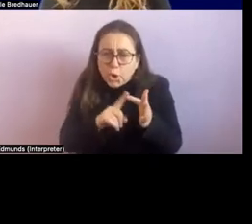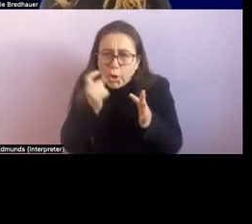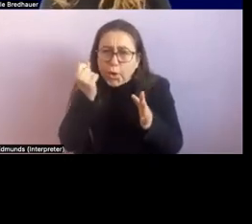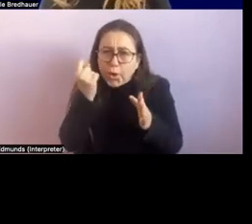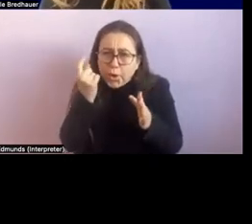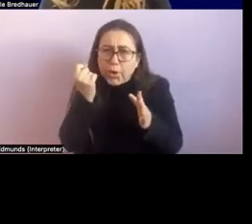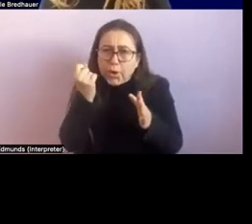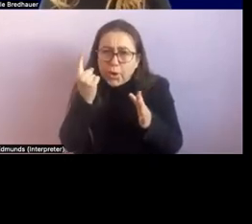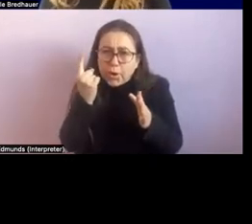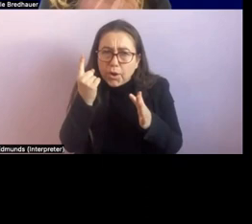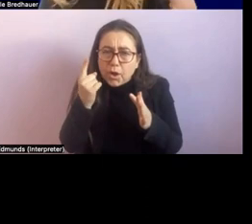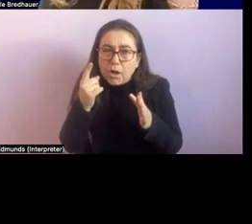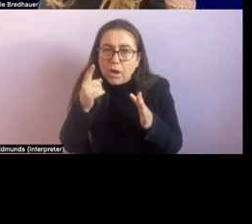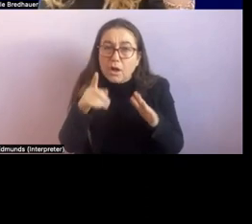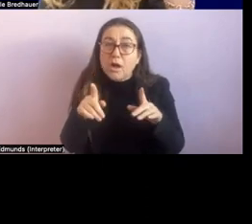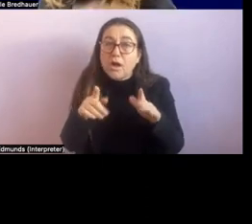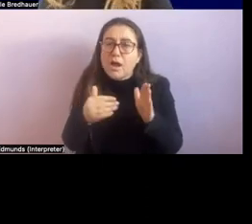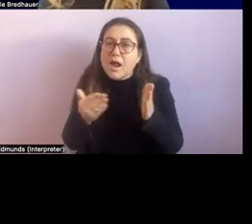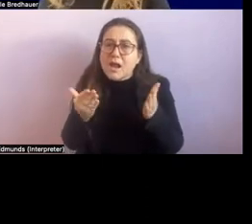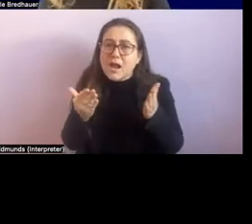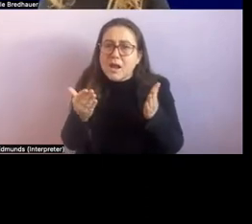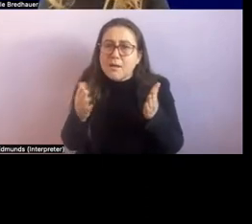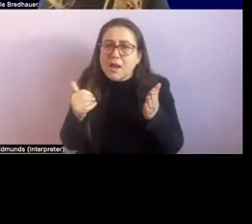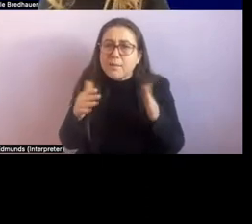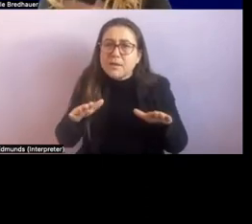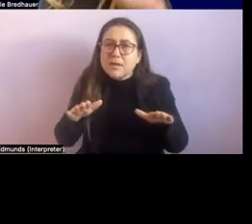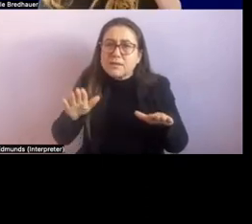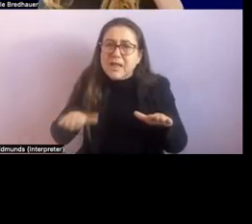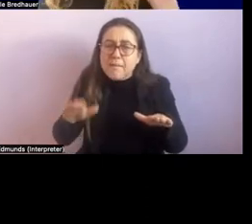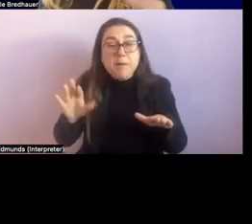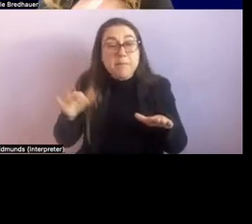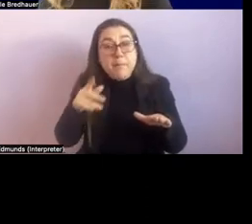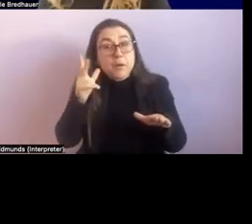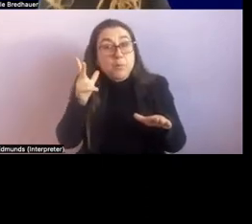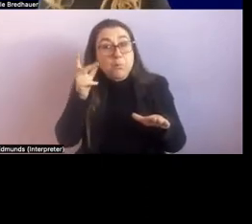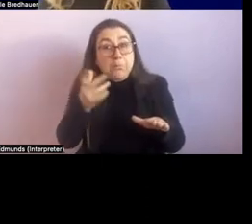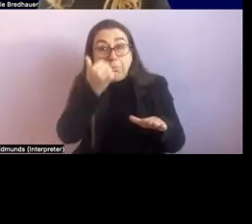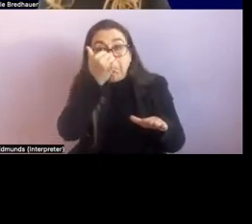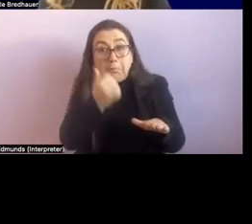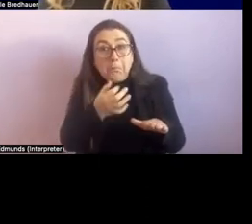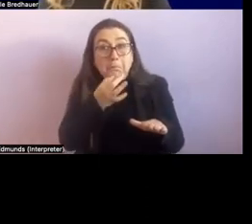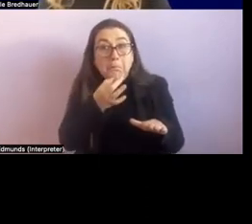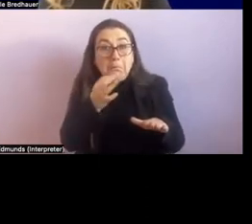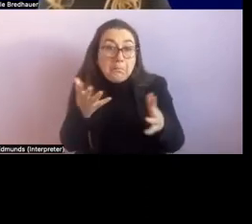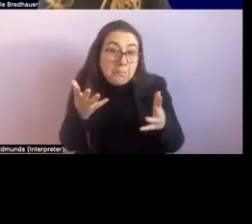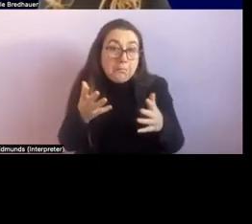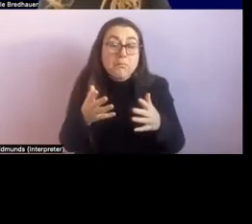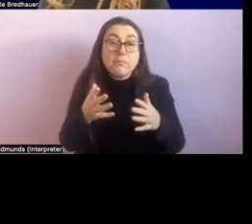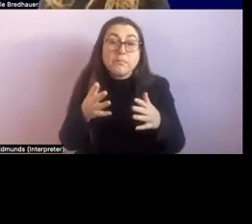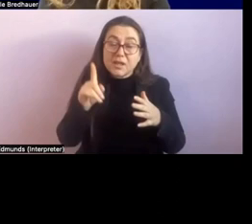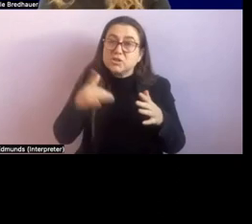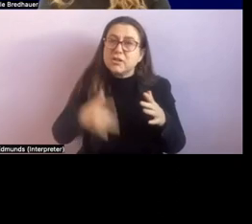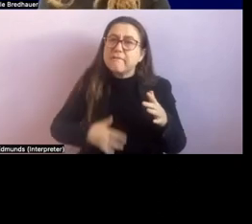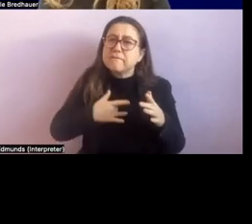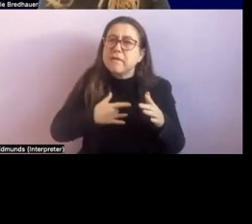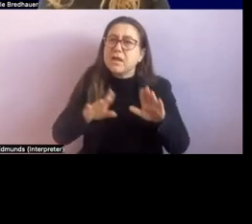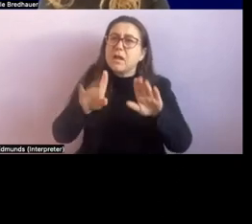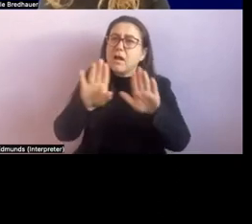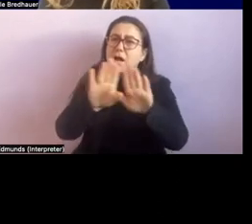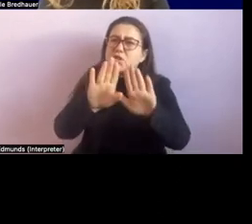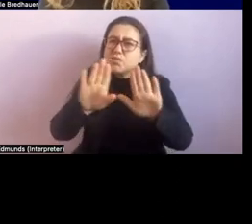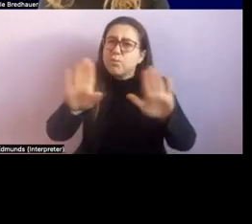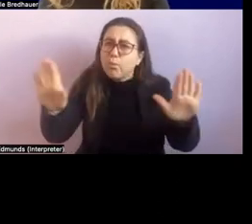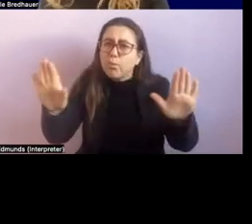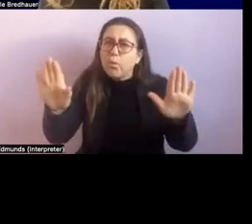she's tapping that she might be getting a little bit of sound she's definitely checking the texture check with